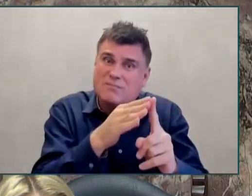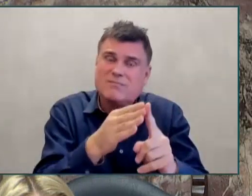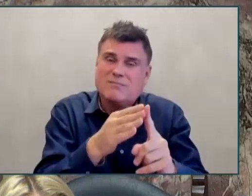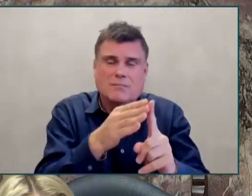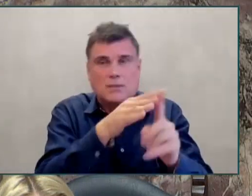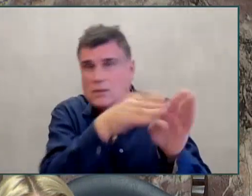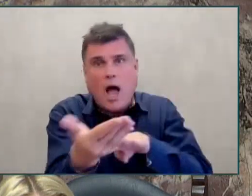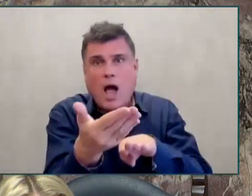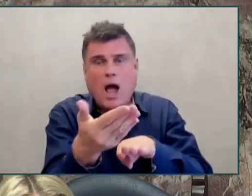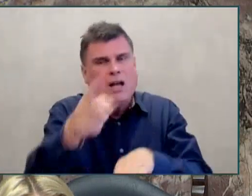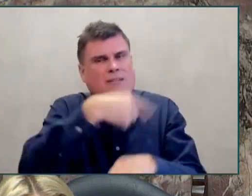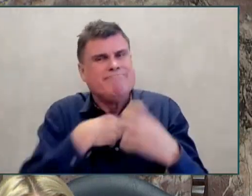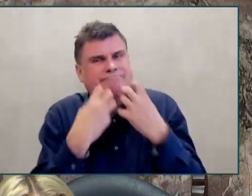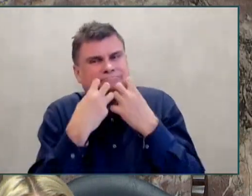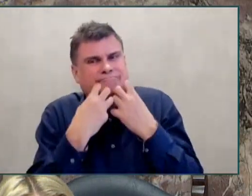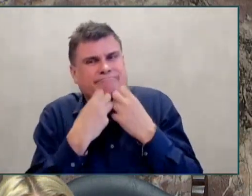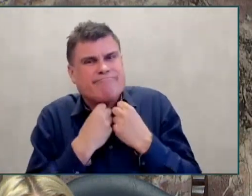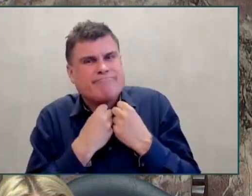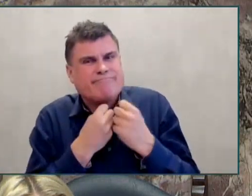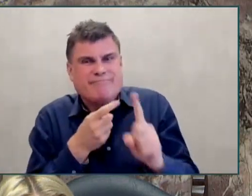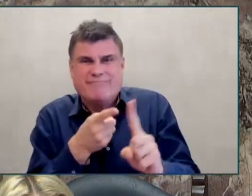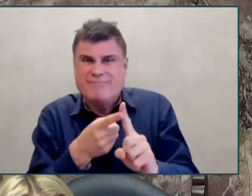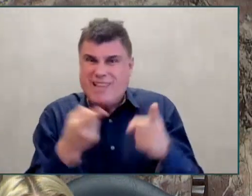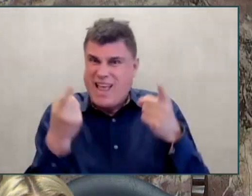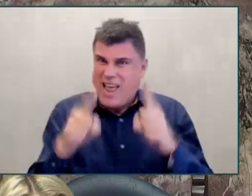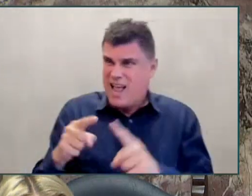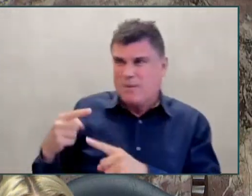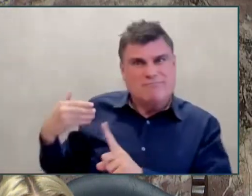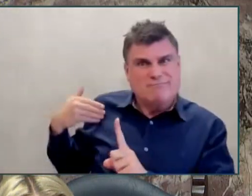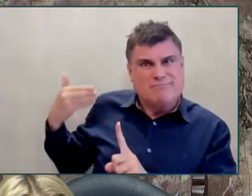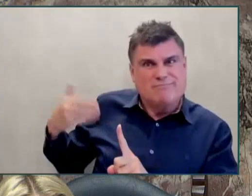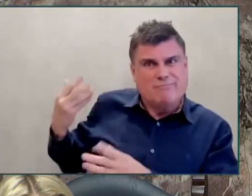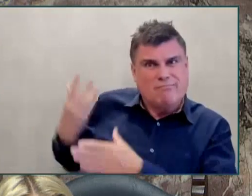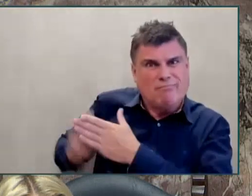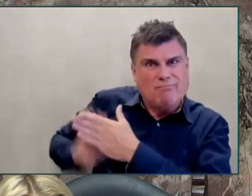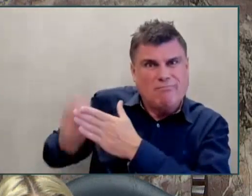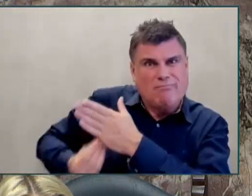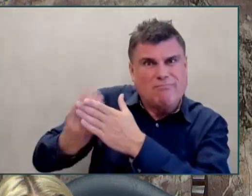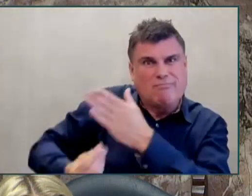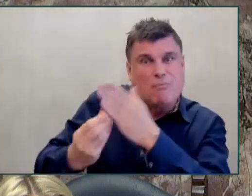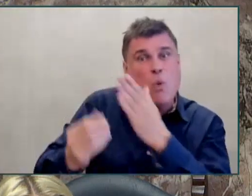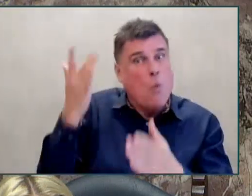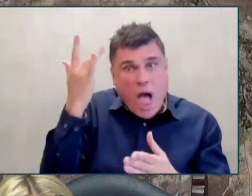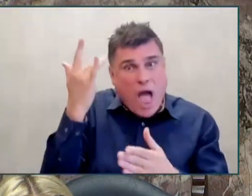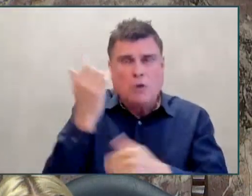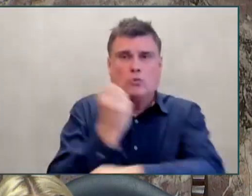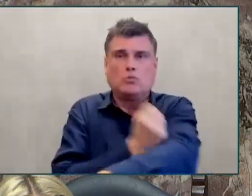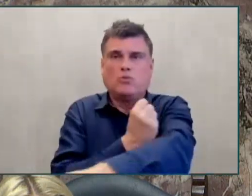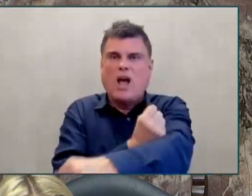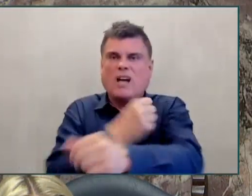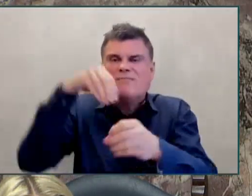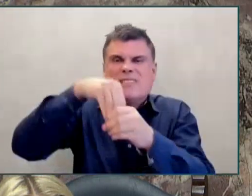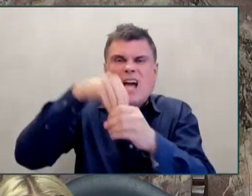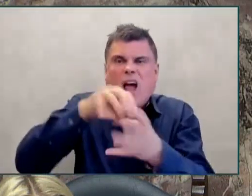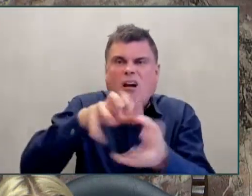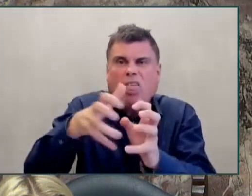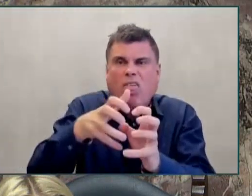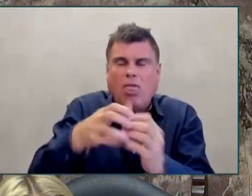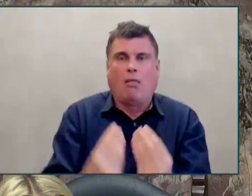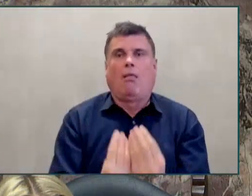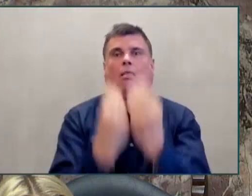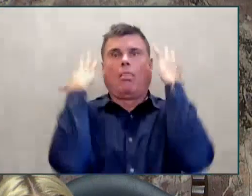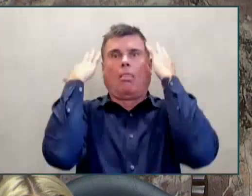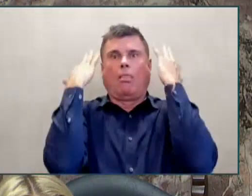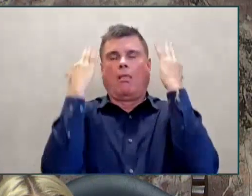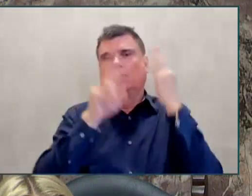to match the recommendations from the Select Standing Committee. Of course, much of that work, and we are very grateful for the